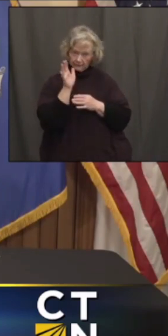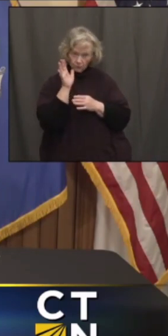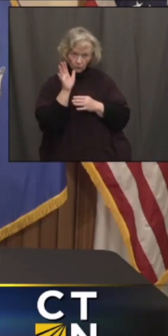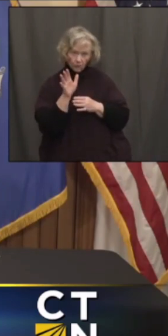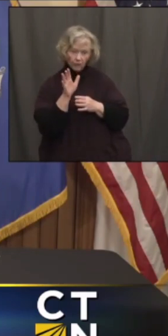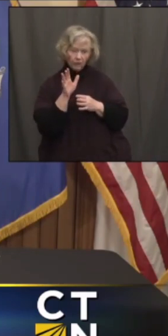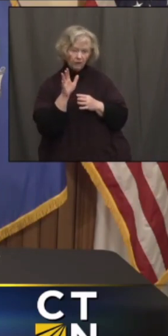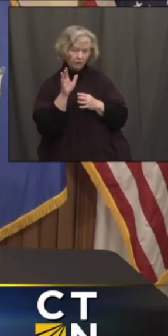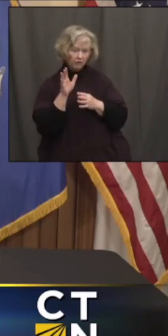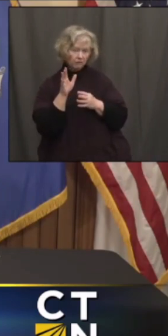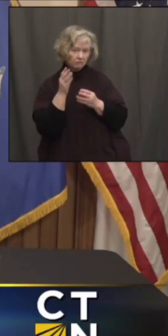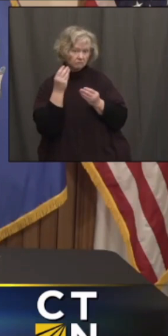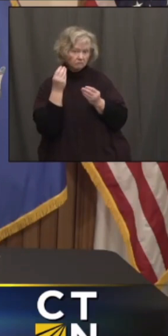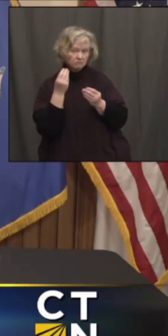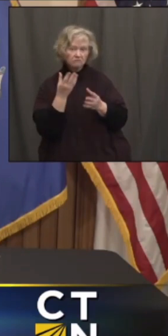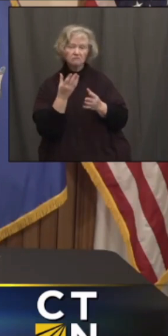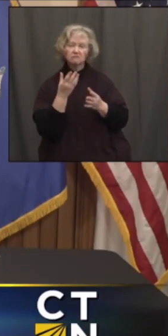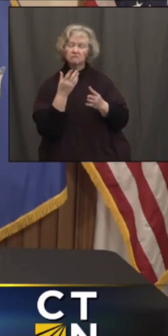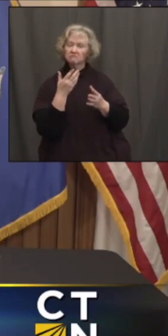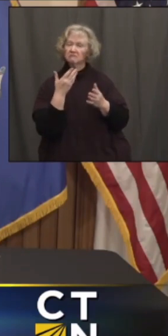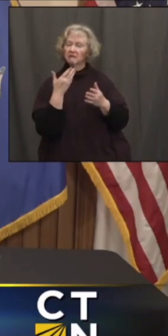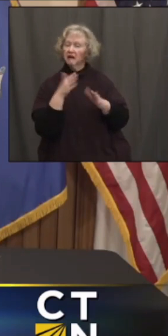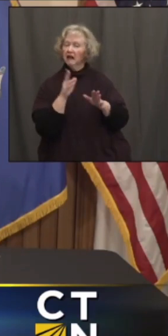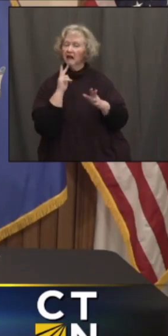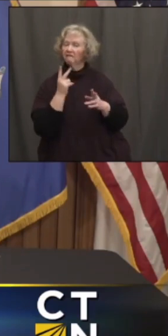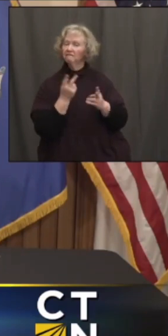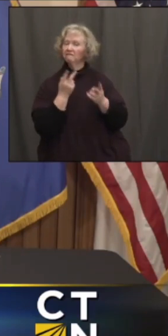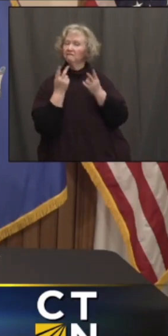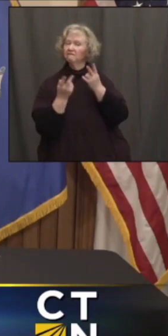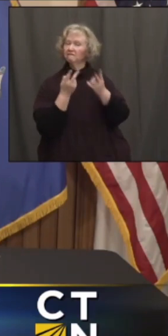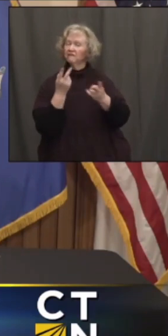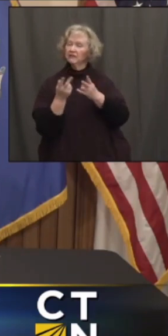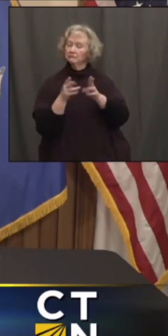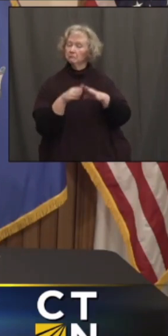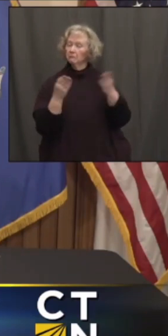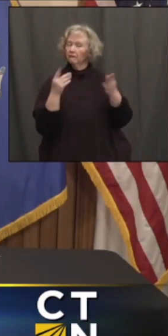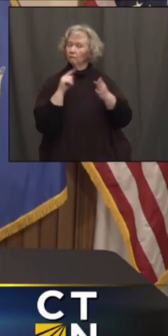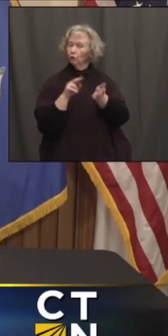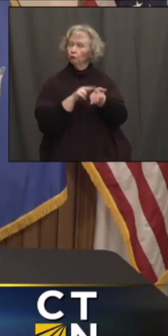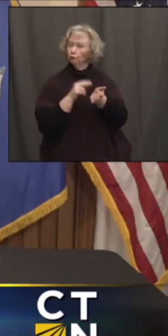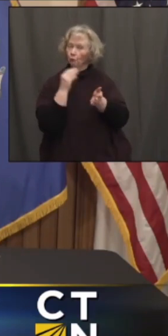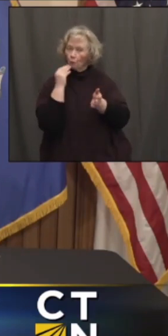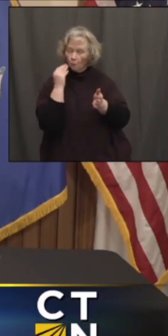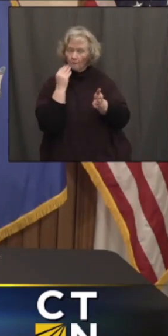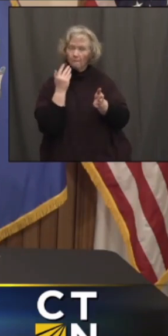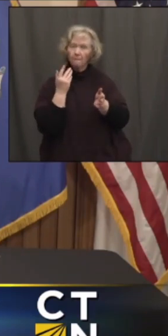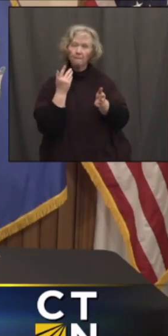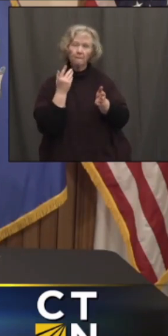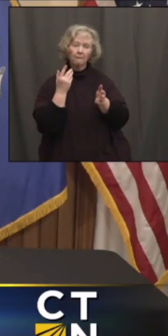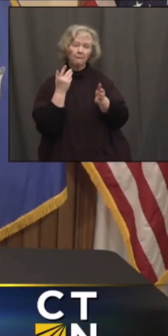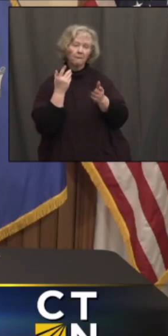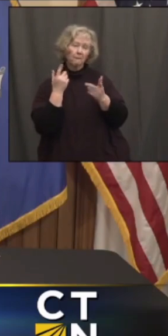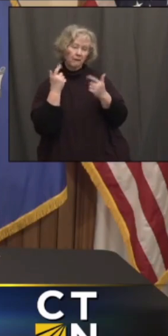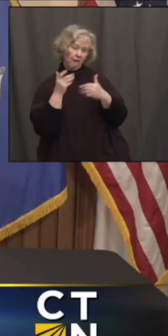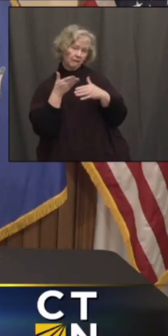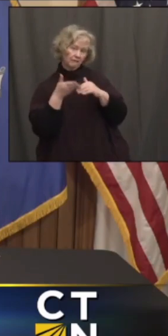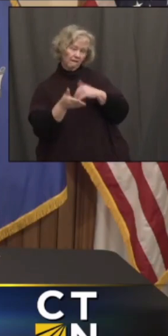updated visitation requirements for nursing homes, including post-vaccination guidelines?